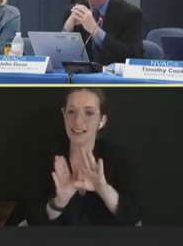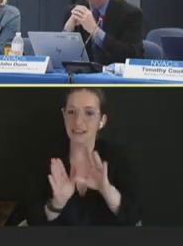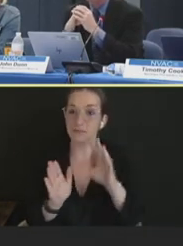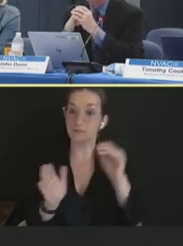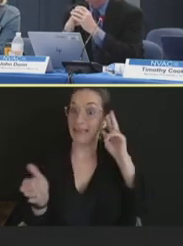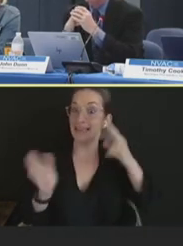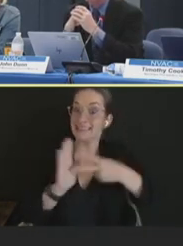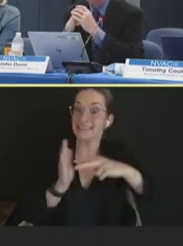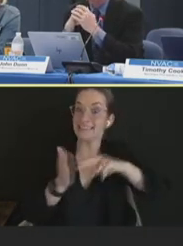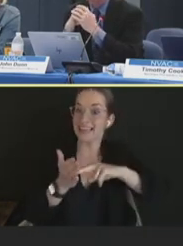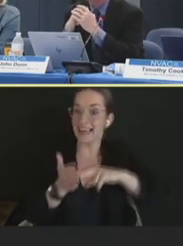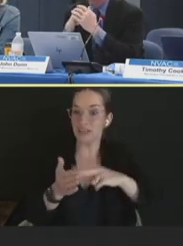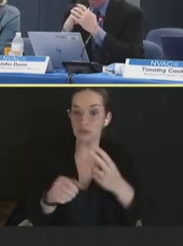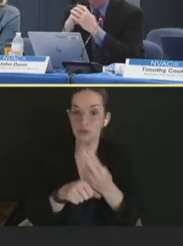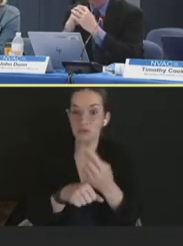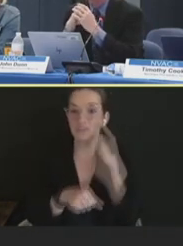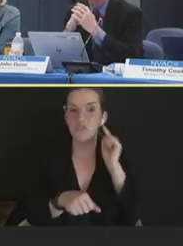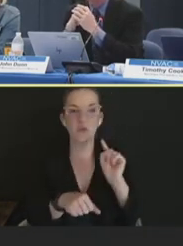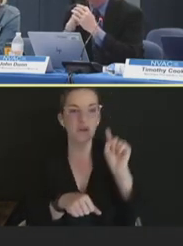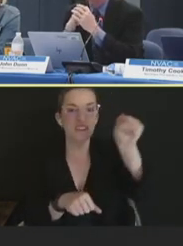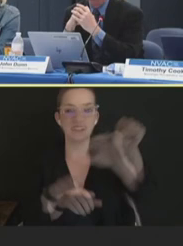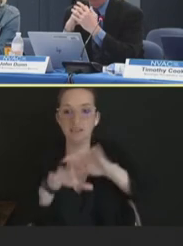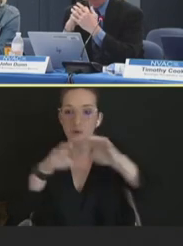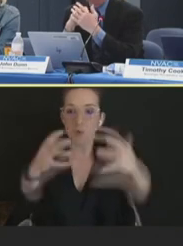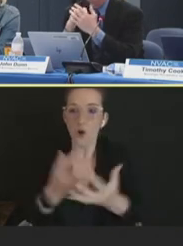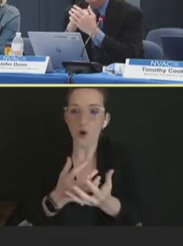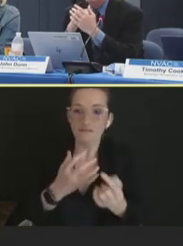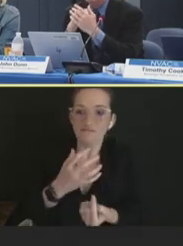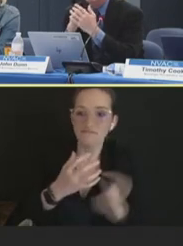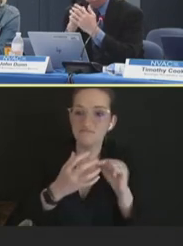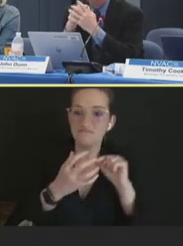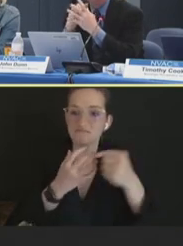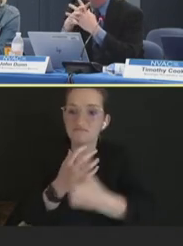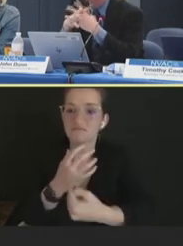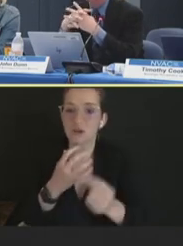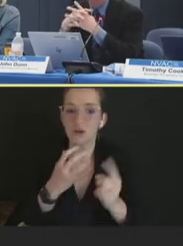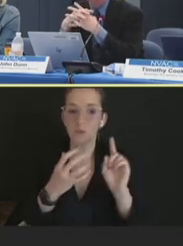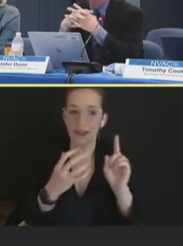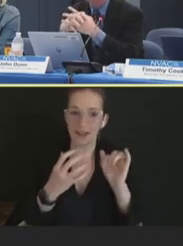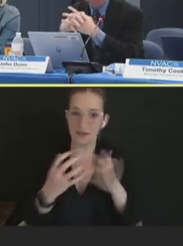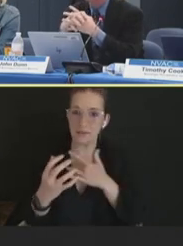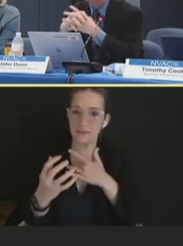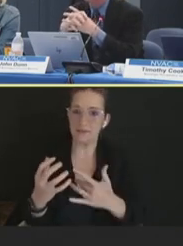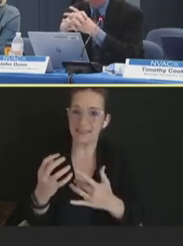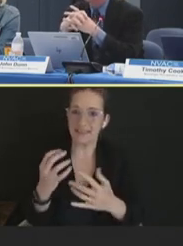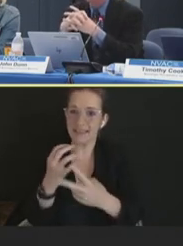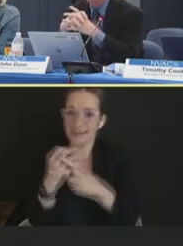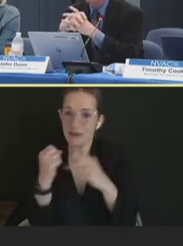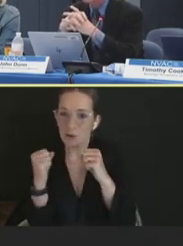used in parts of the world where this is a real, real challenge. The truth is, even